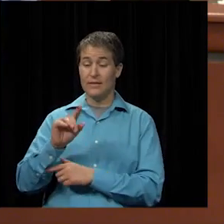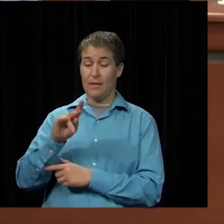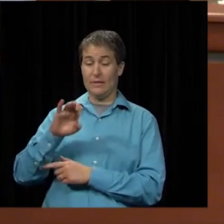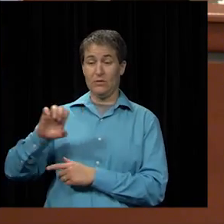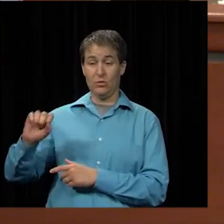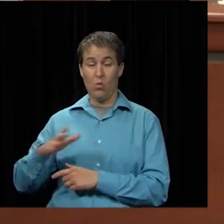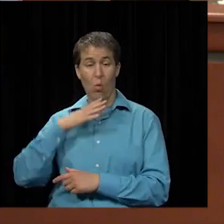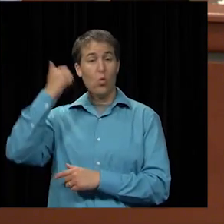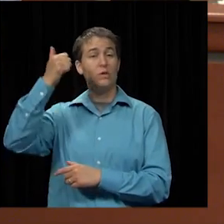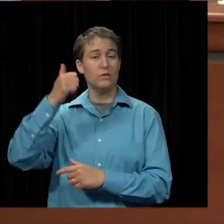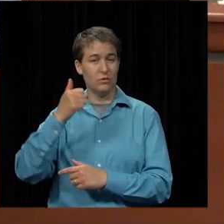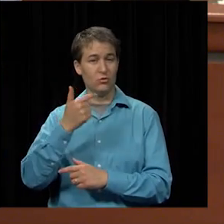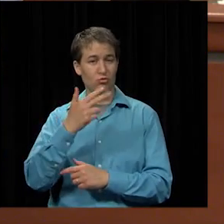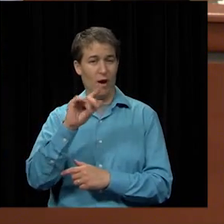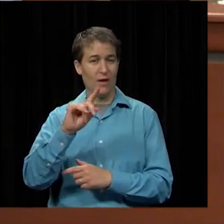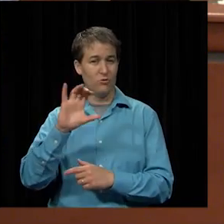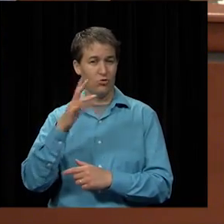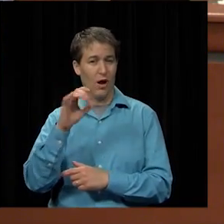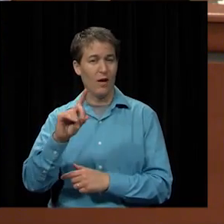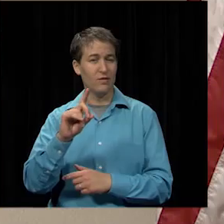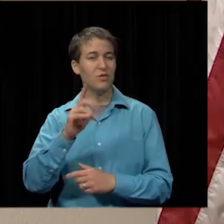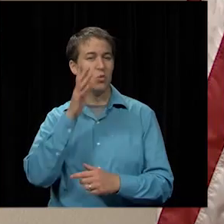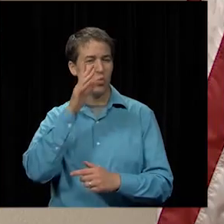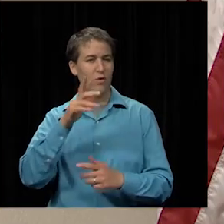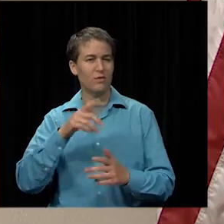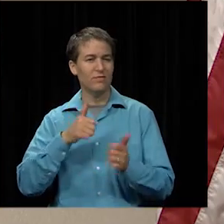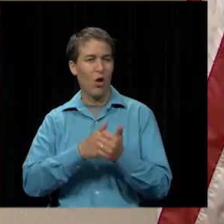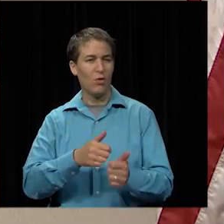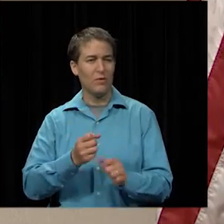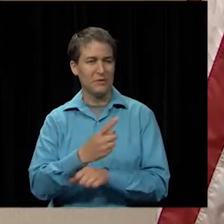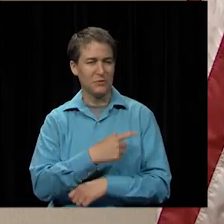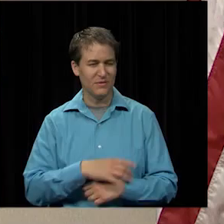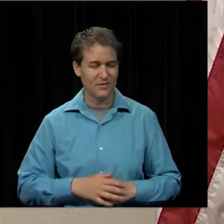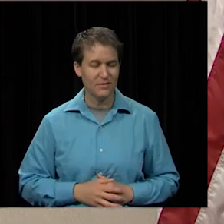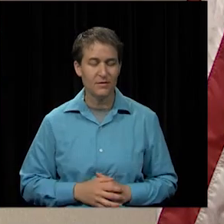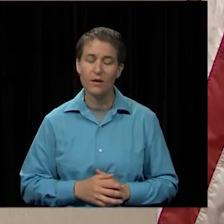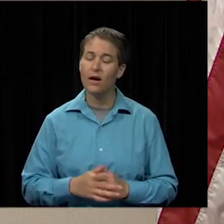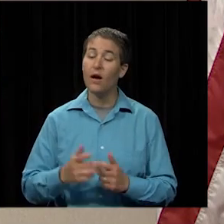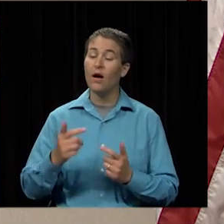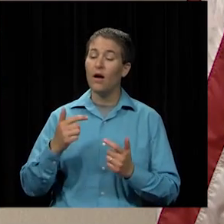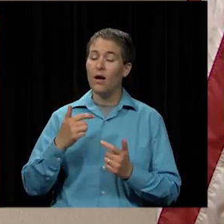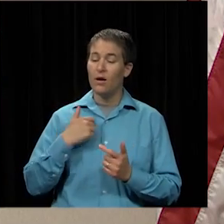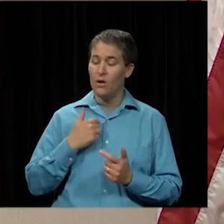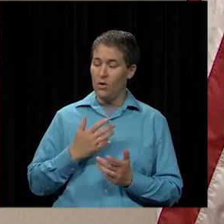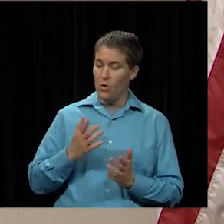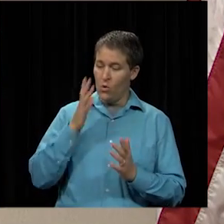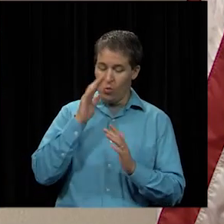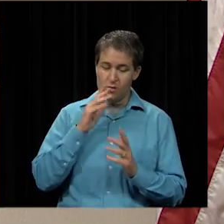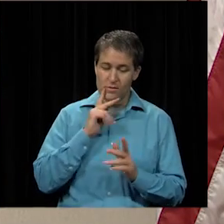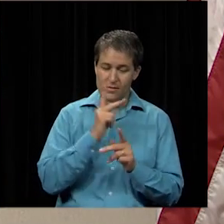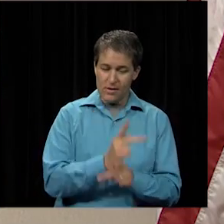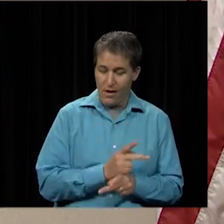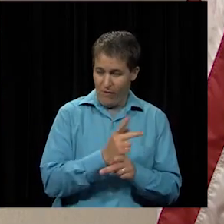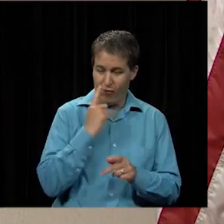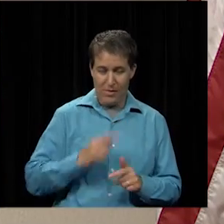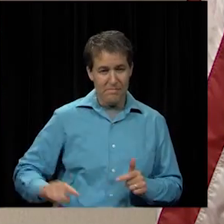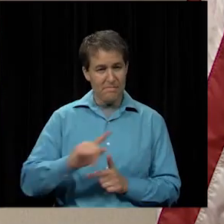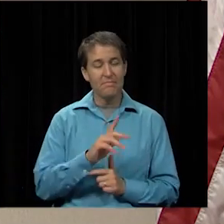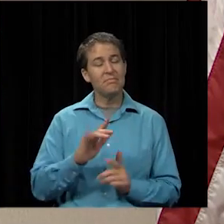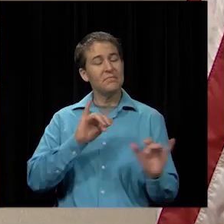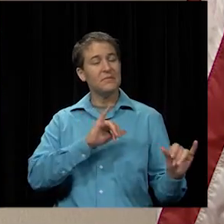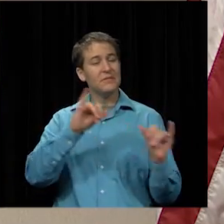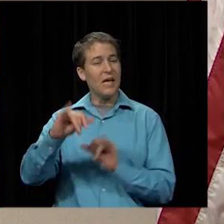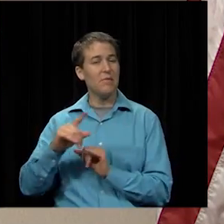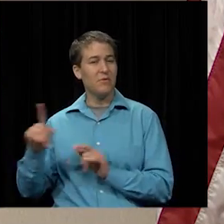we will prepare them for their futures with the same care and compassion that you demonstrated for the thousands of kids in school during your